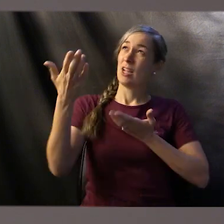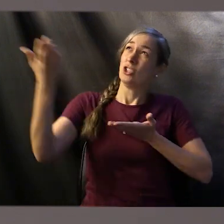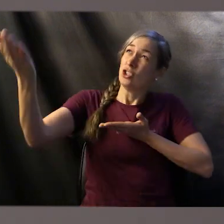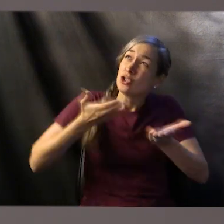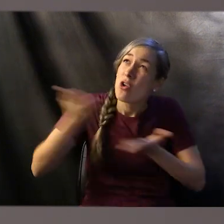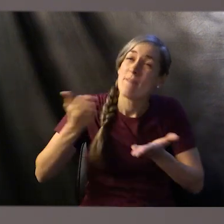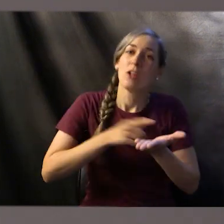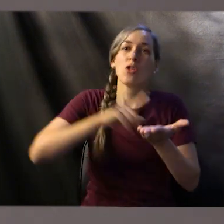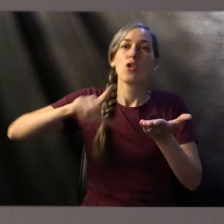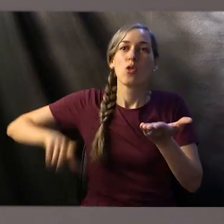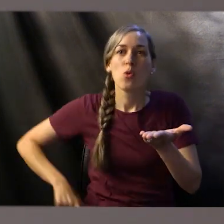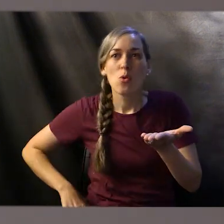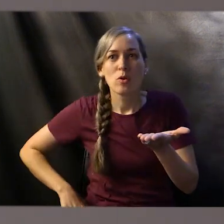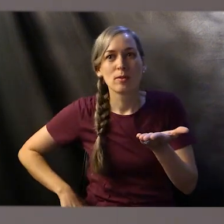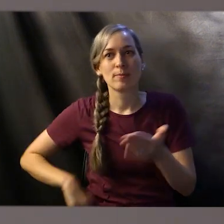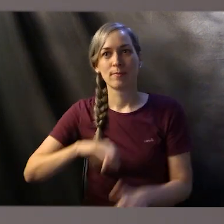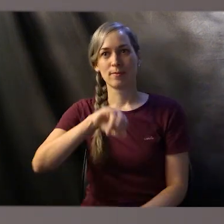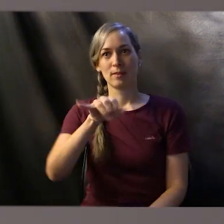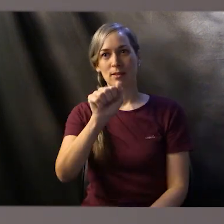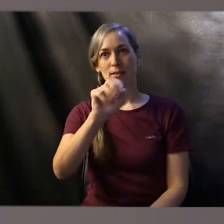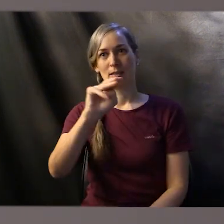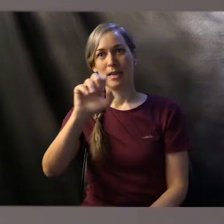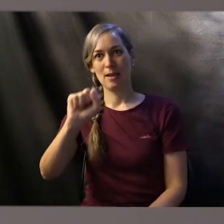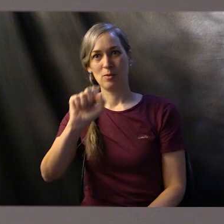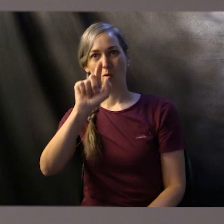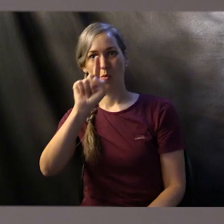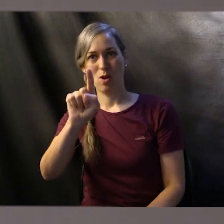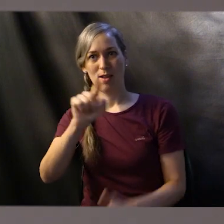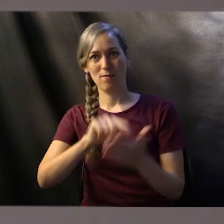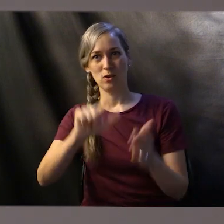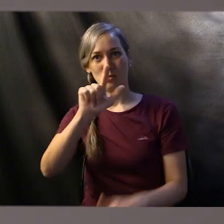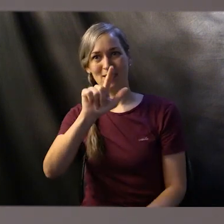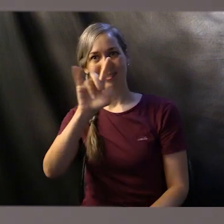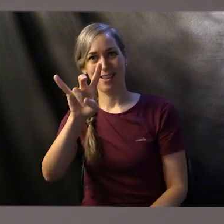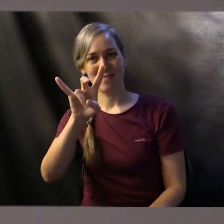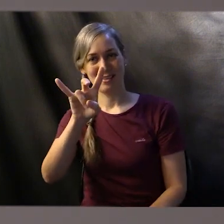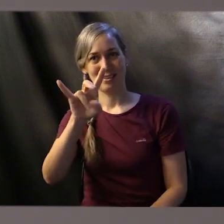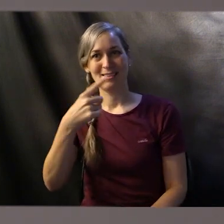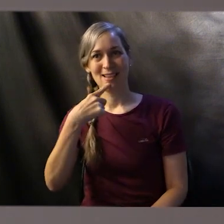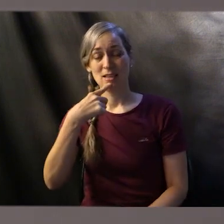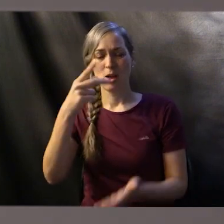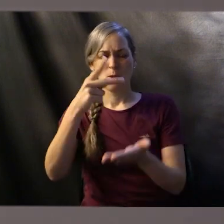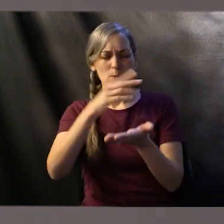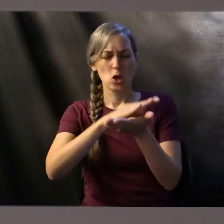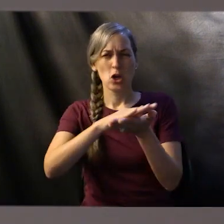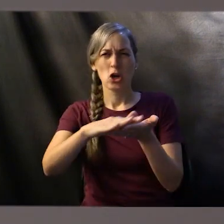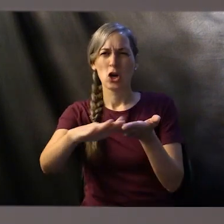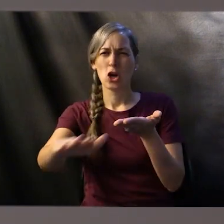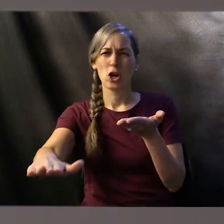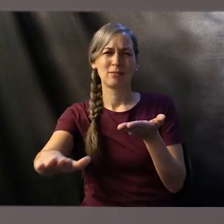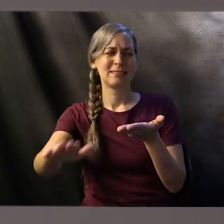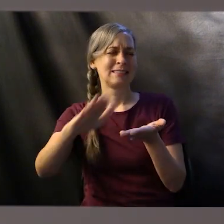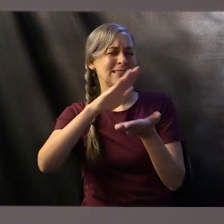And in James chapter 1 verse 27, James says that pure and undefiled religion in the sight of our